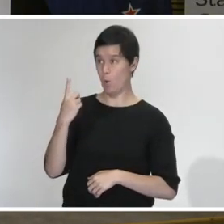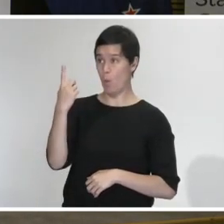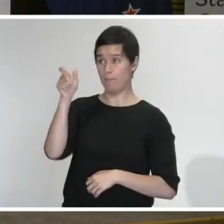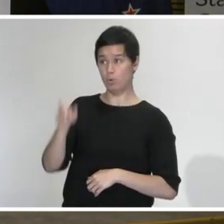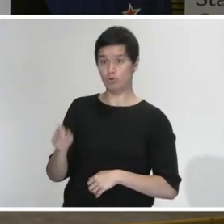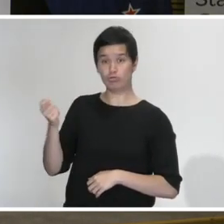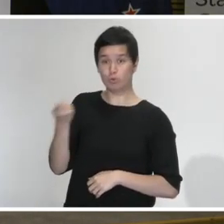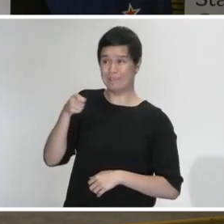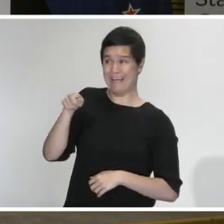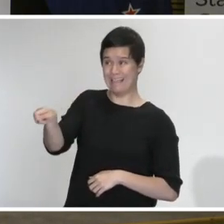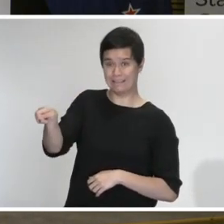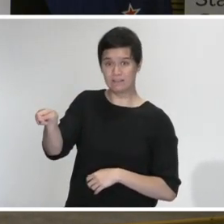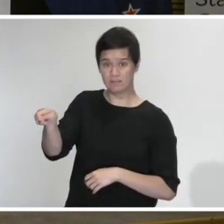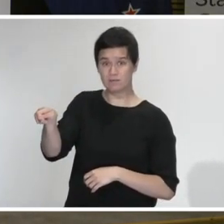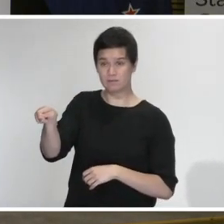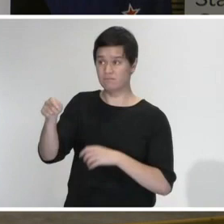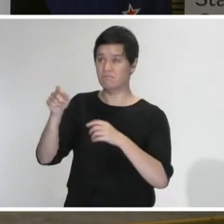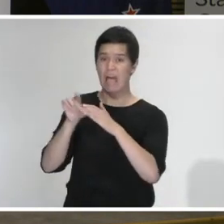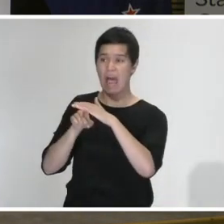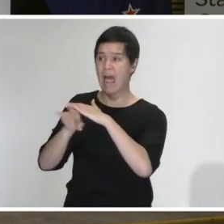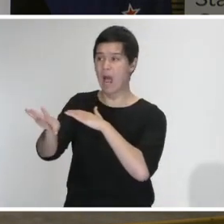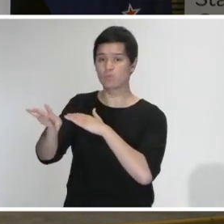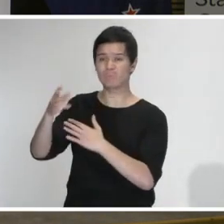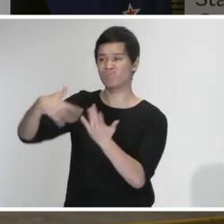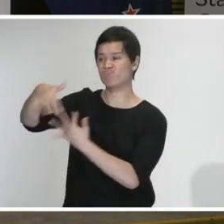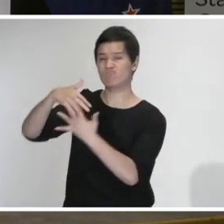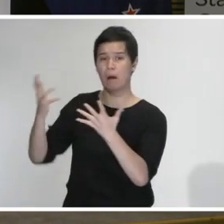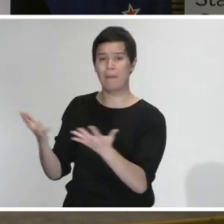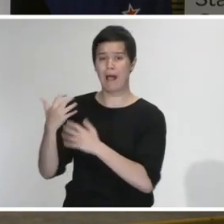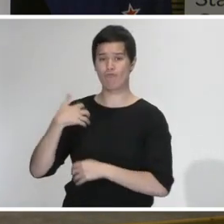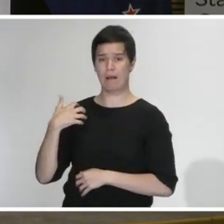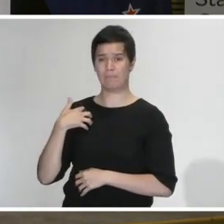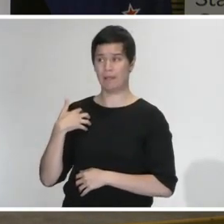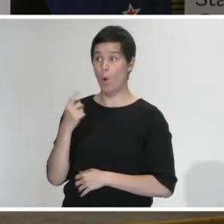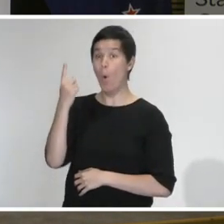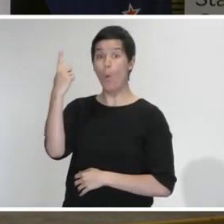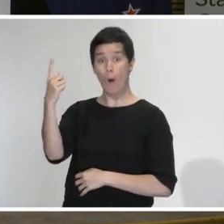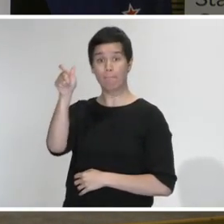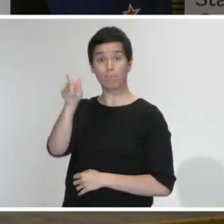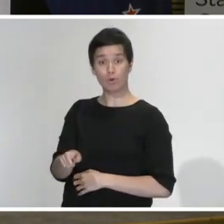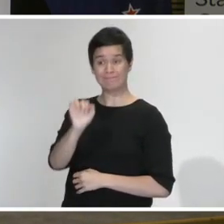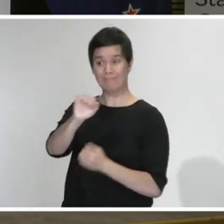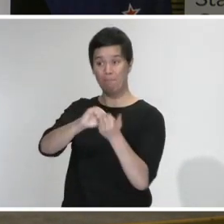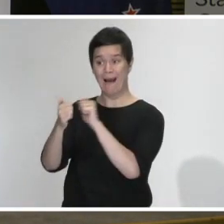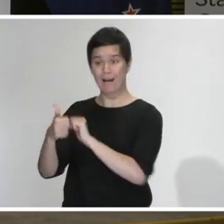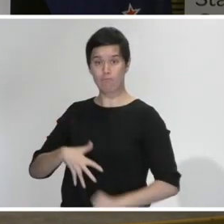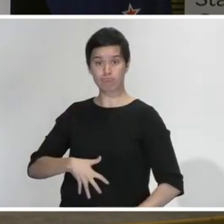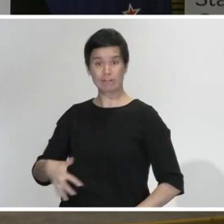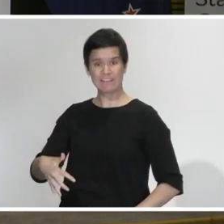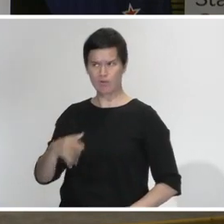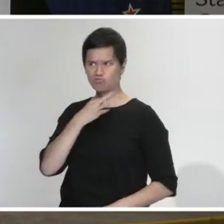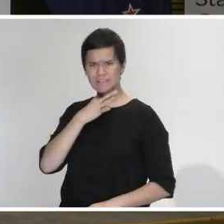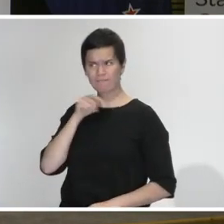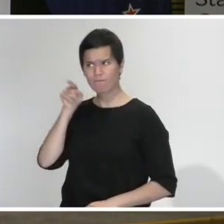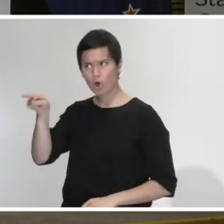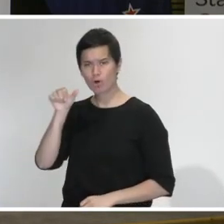How dangerous could that have been for her in breaking his bubble? I can't comment on the specific situation, but he